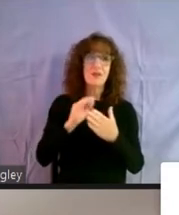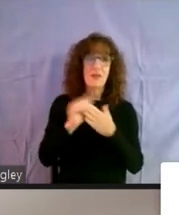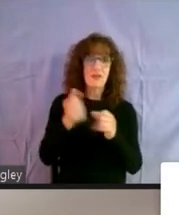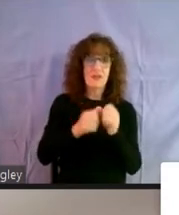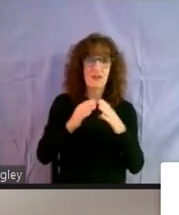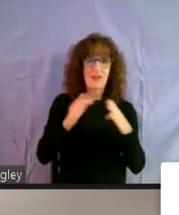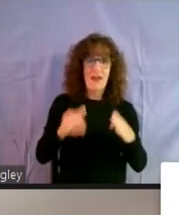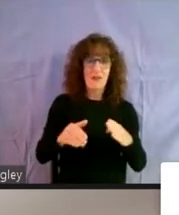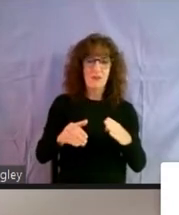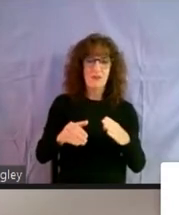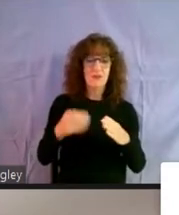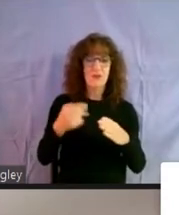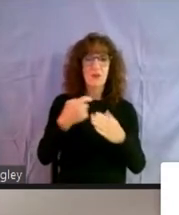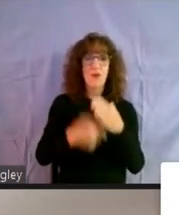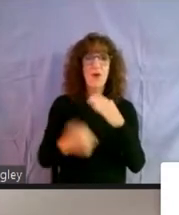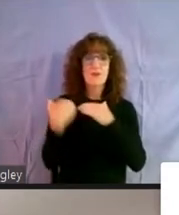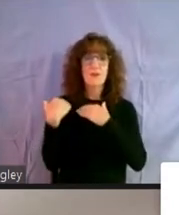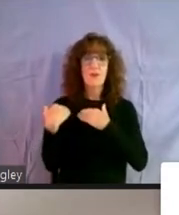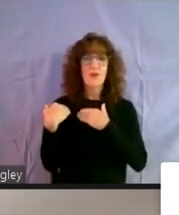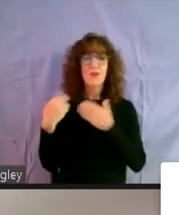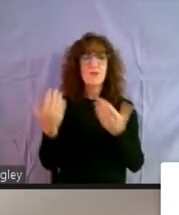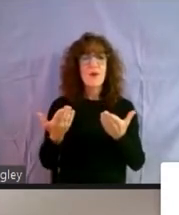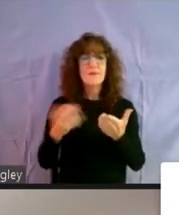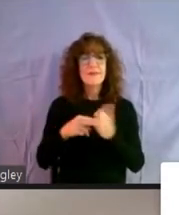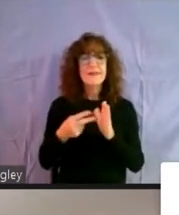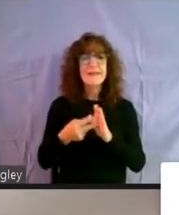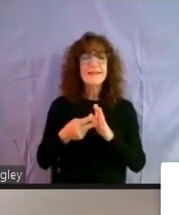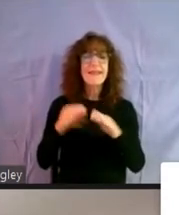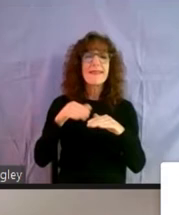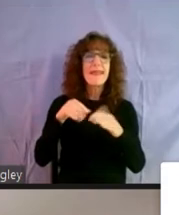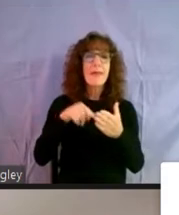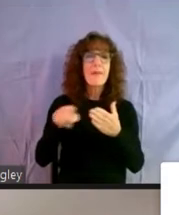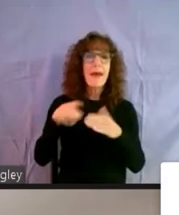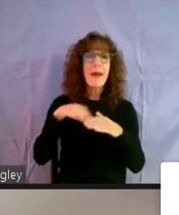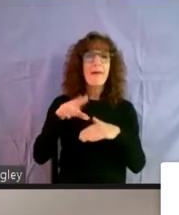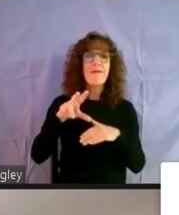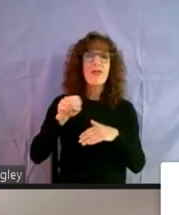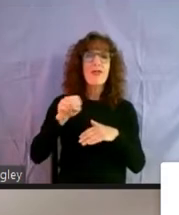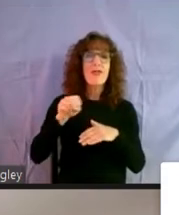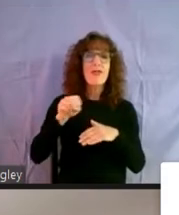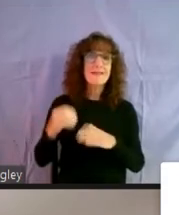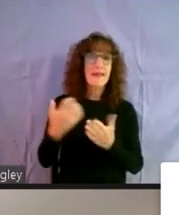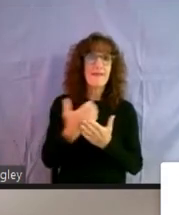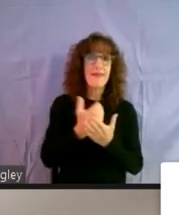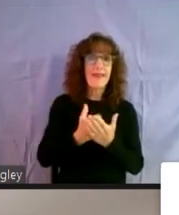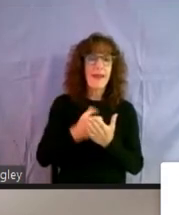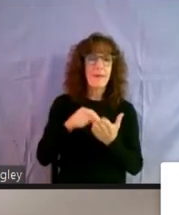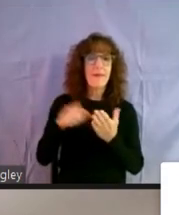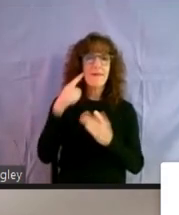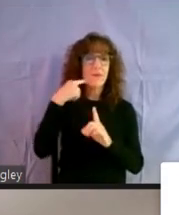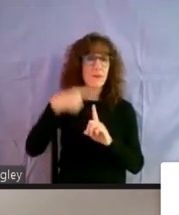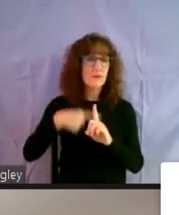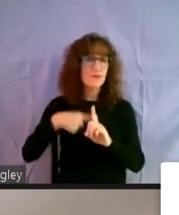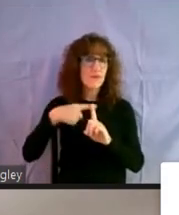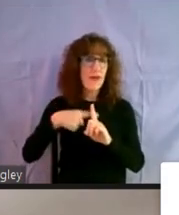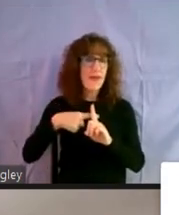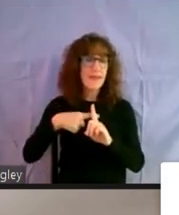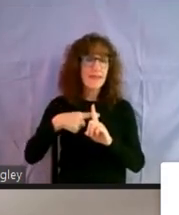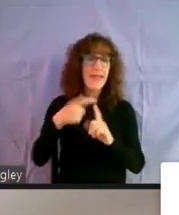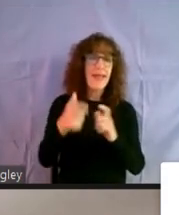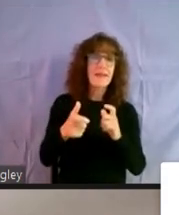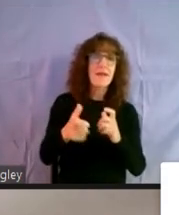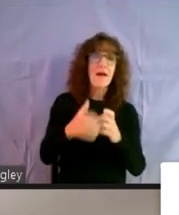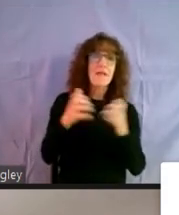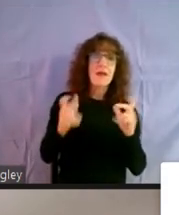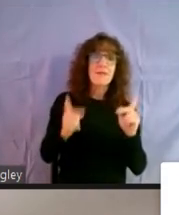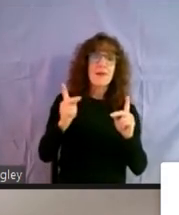burdened, which means that they pay more than 30% of their income on rent. And then there's another pretty big chunk of that that are paying